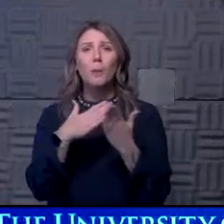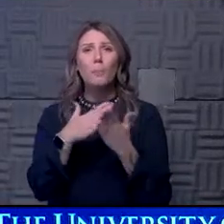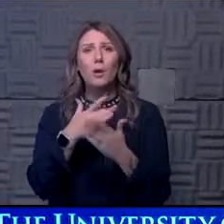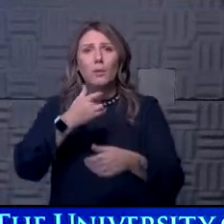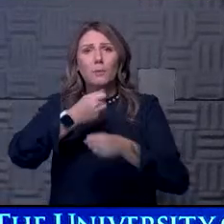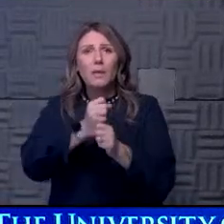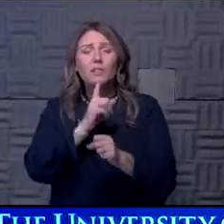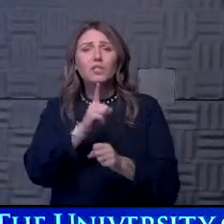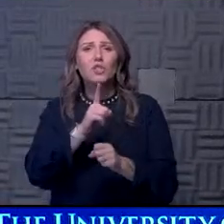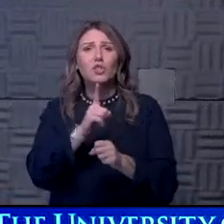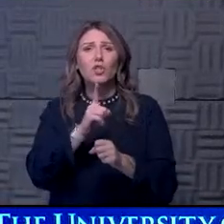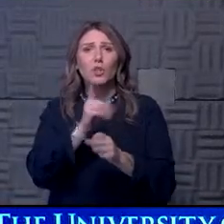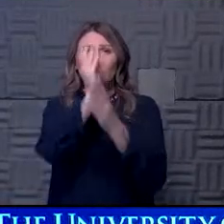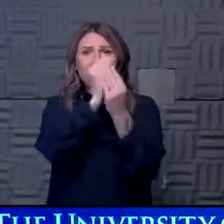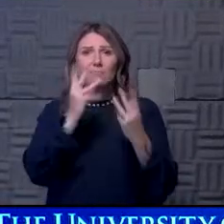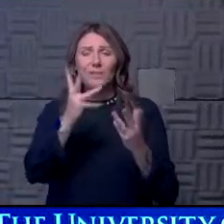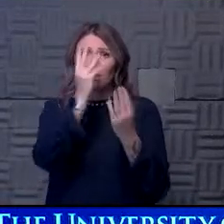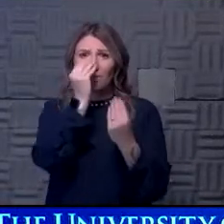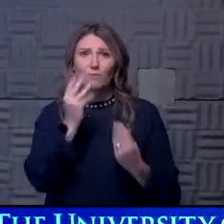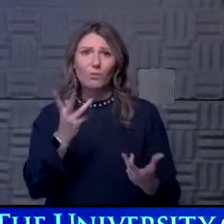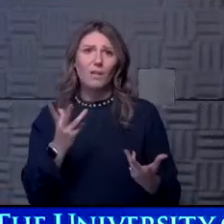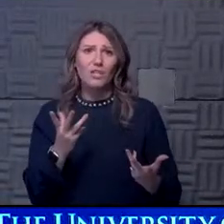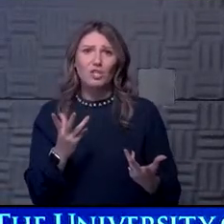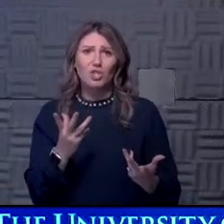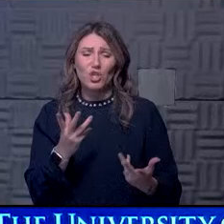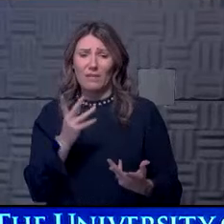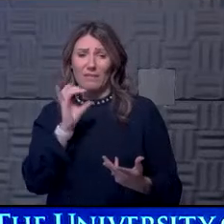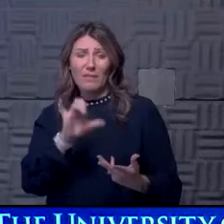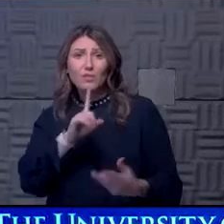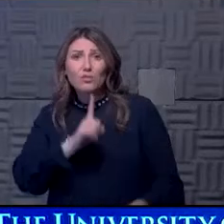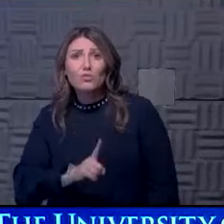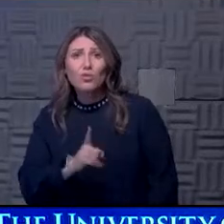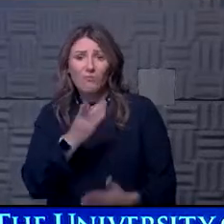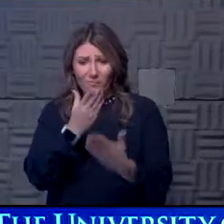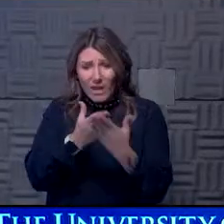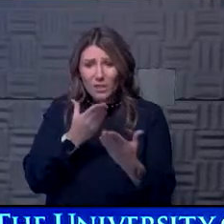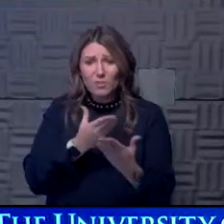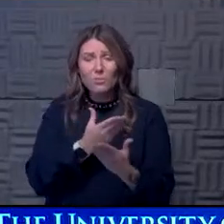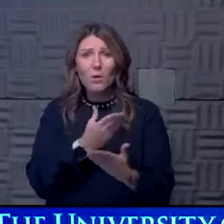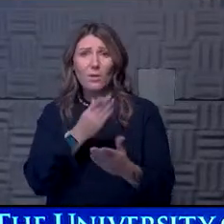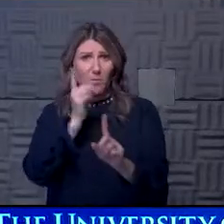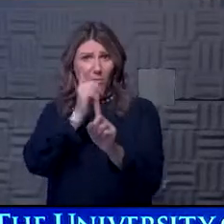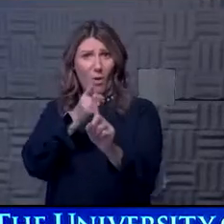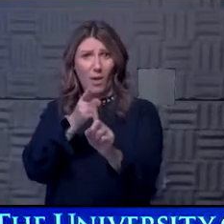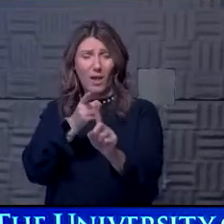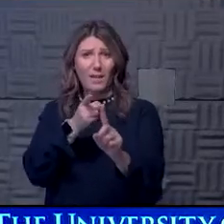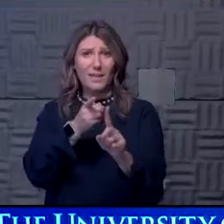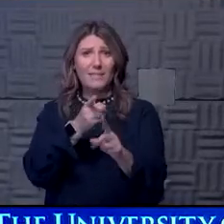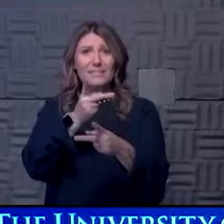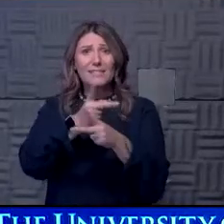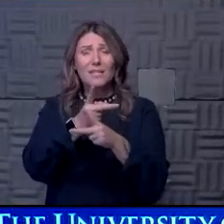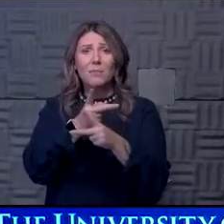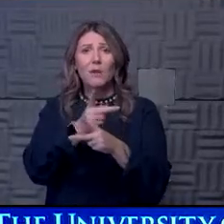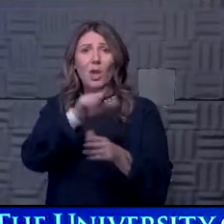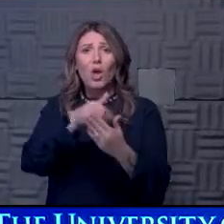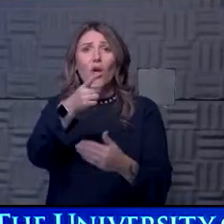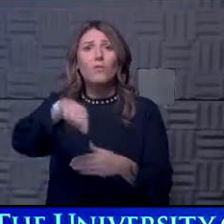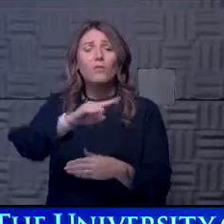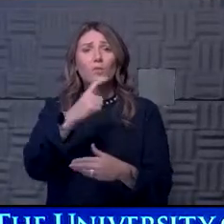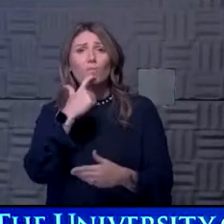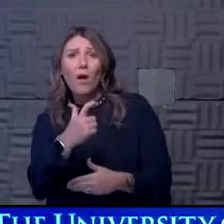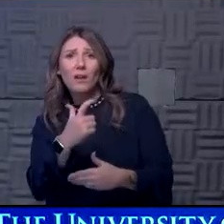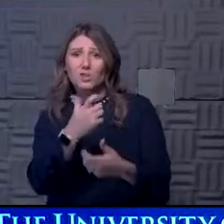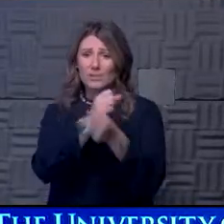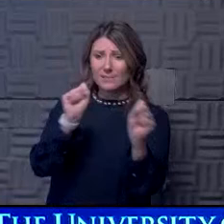making sure that we're sharing information that is true and factual and aimed at helping keep all of you out there watching safe and healthy.